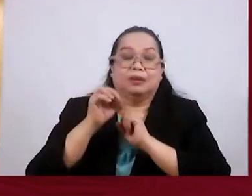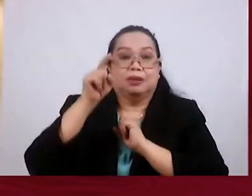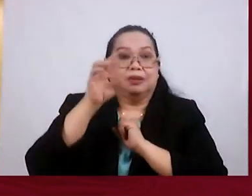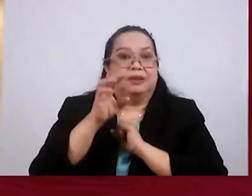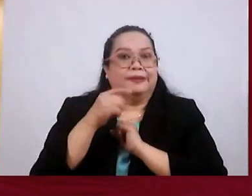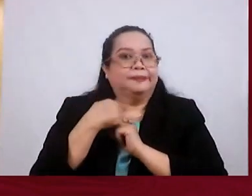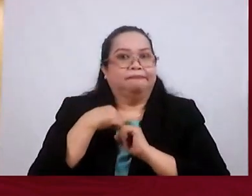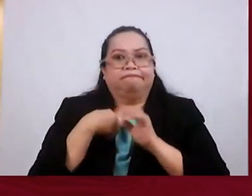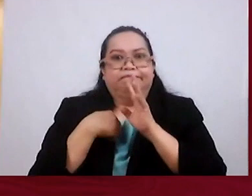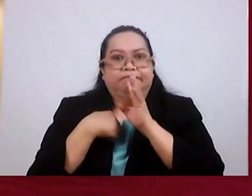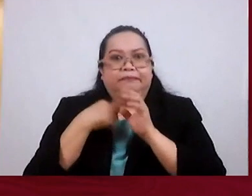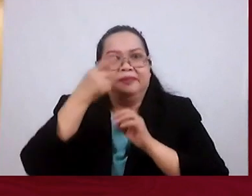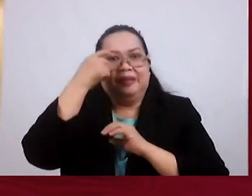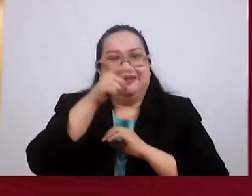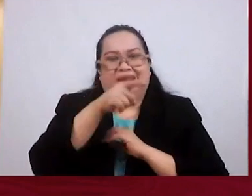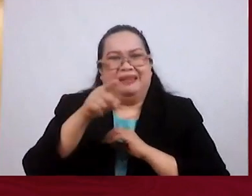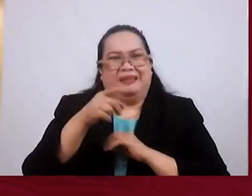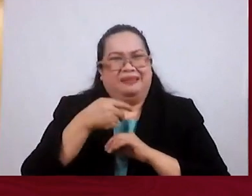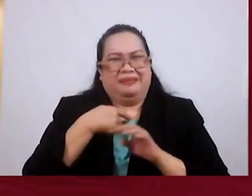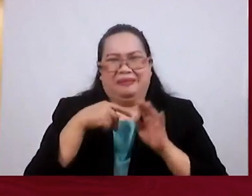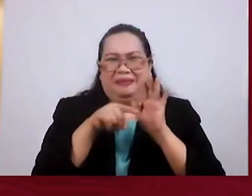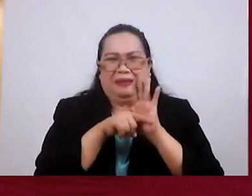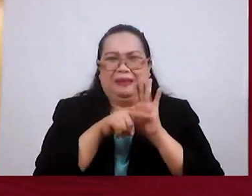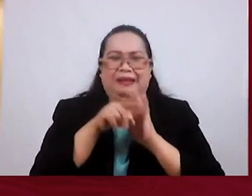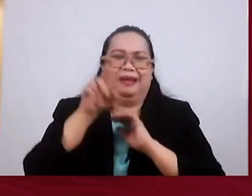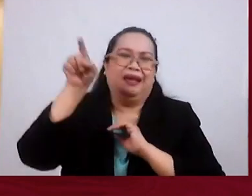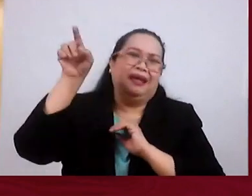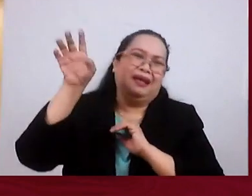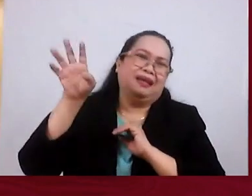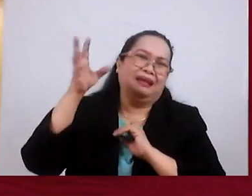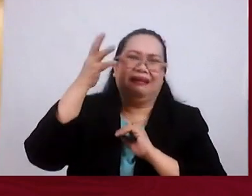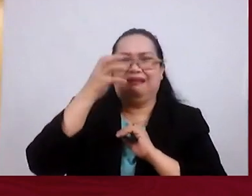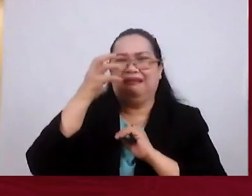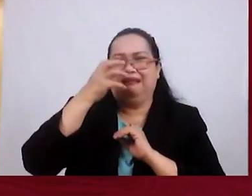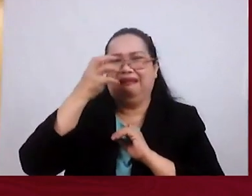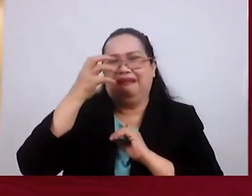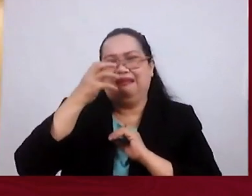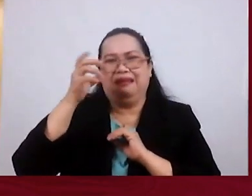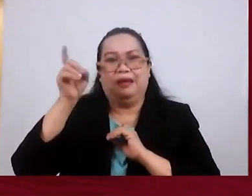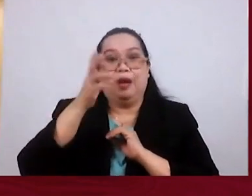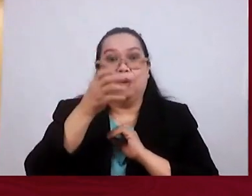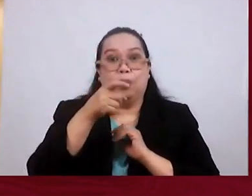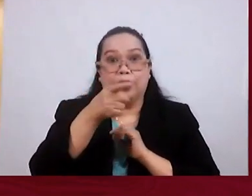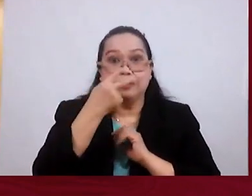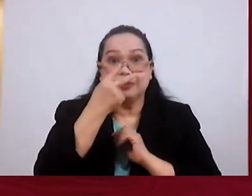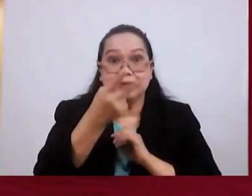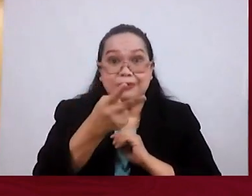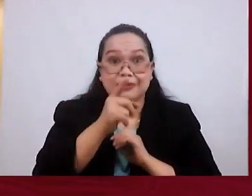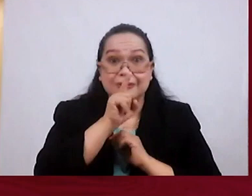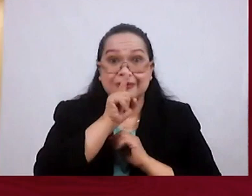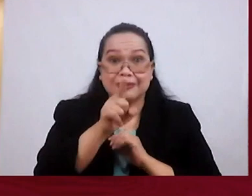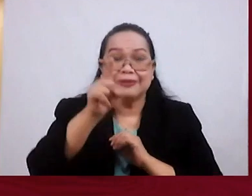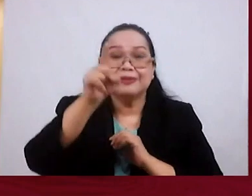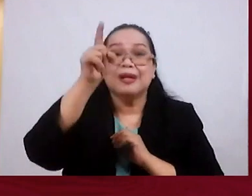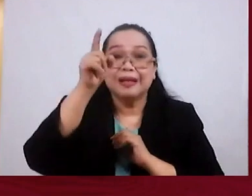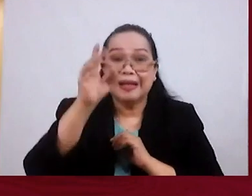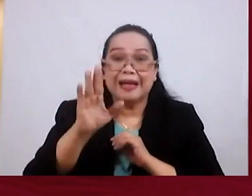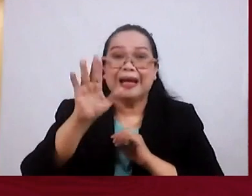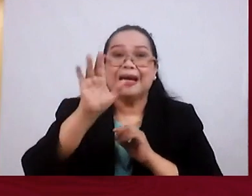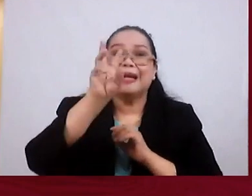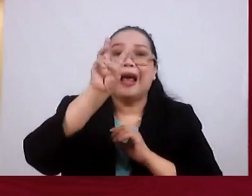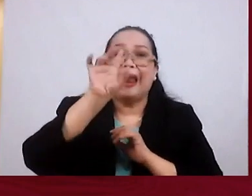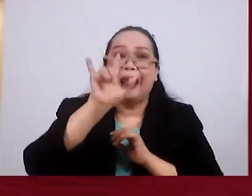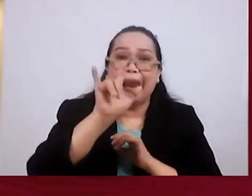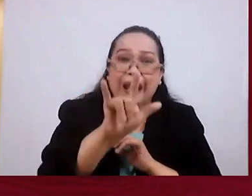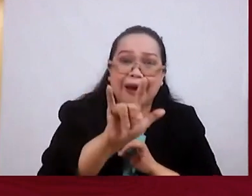So that You had A very Negative View Of God I want You to See the Truth God Did Love The